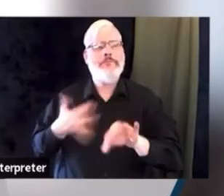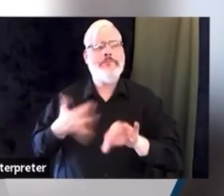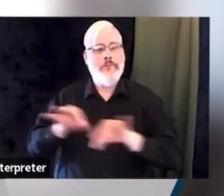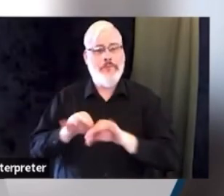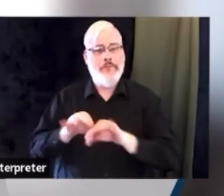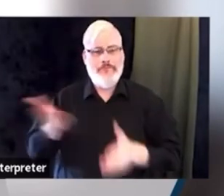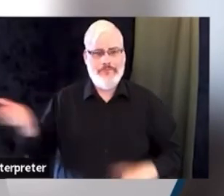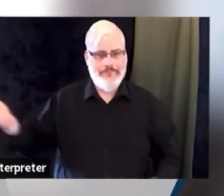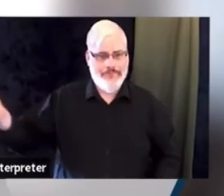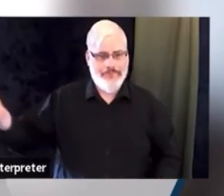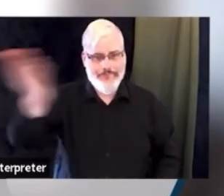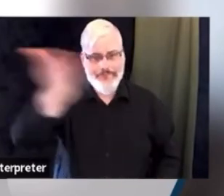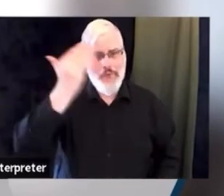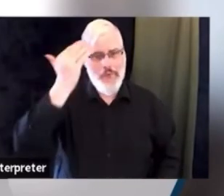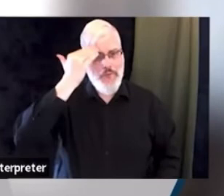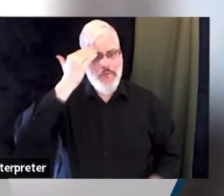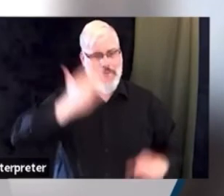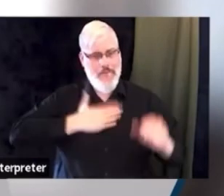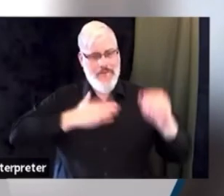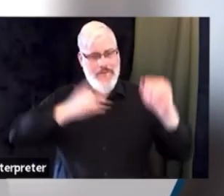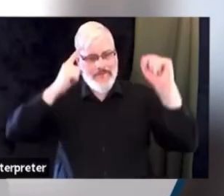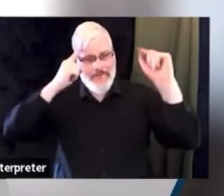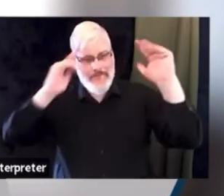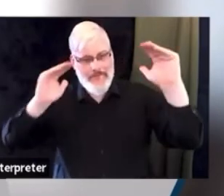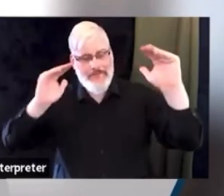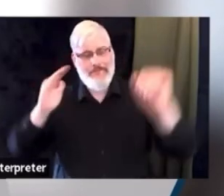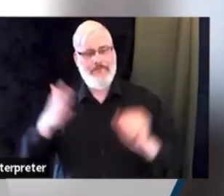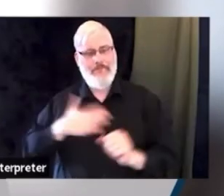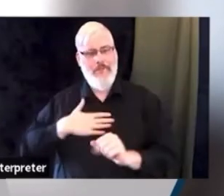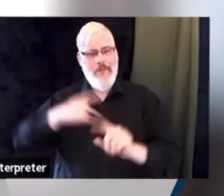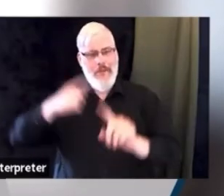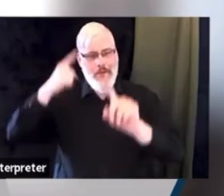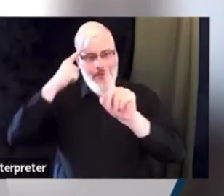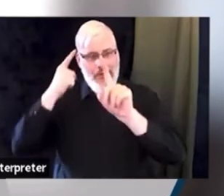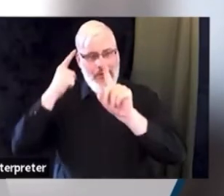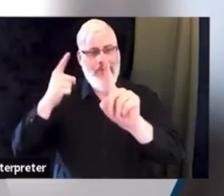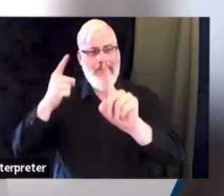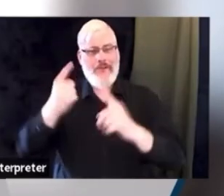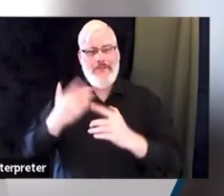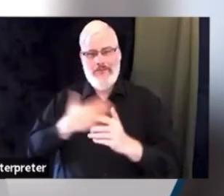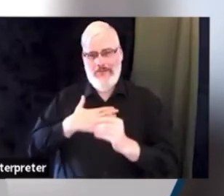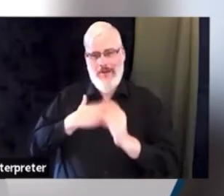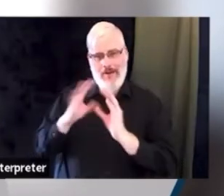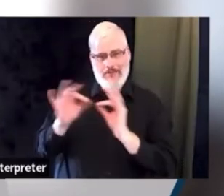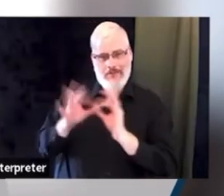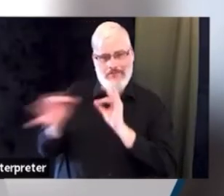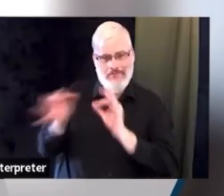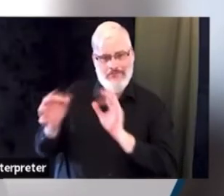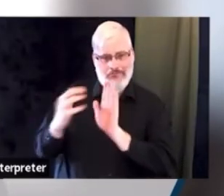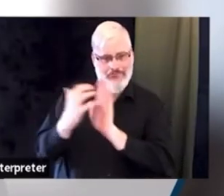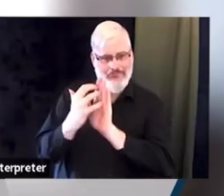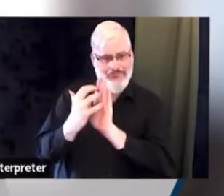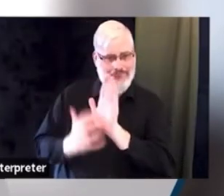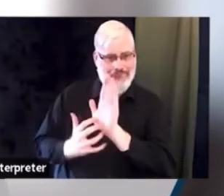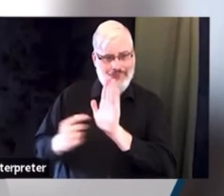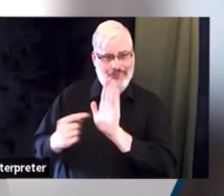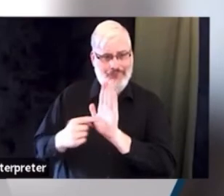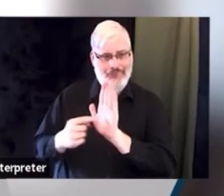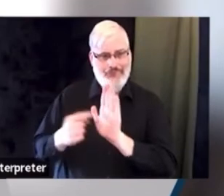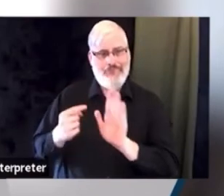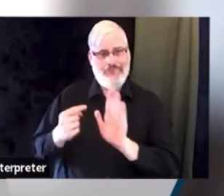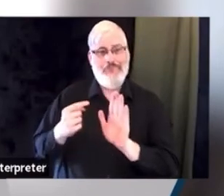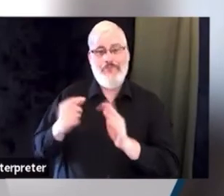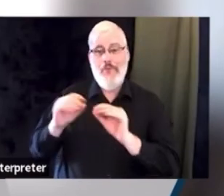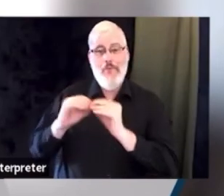of a wish list or dreams, if you will. I would spend time sitting down with every member of our organization. I don't want to have assumptions about the